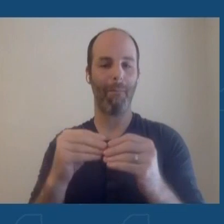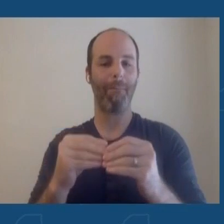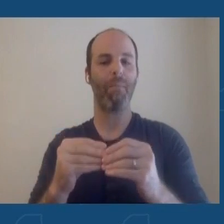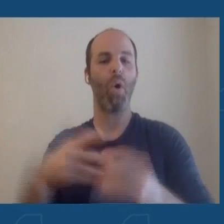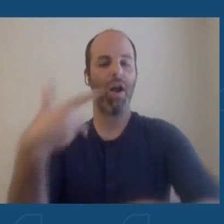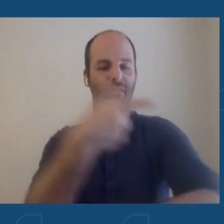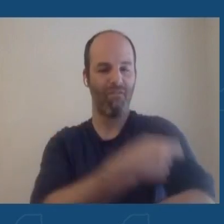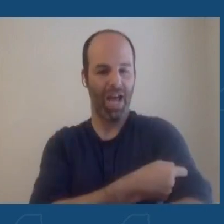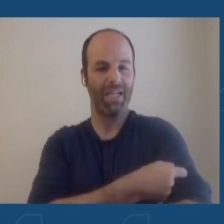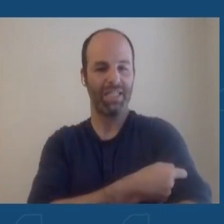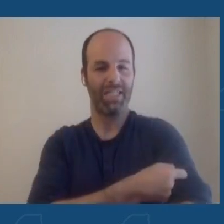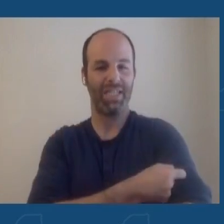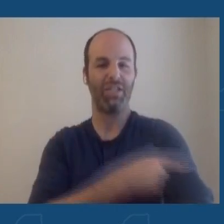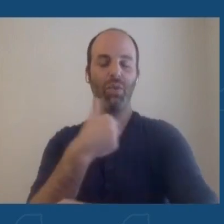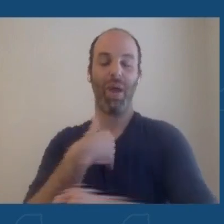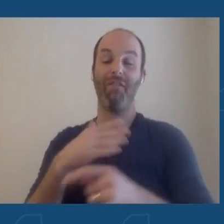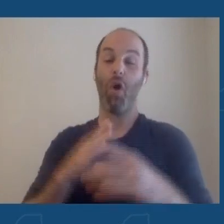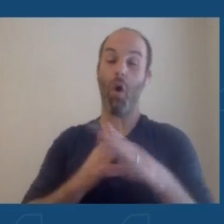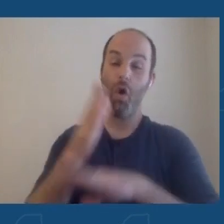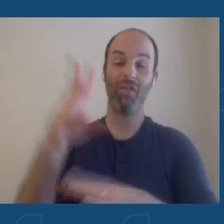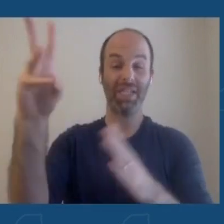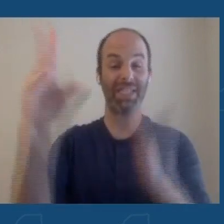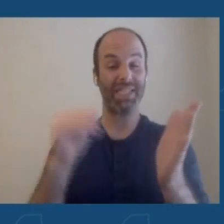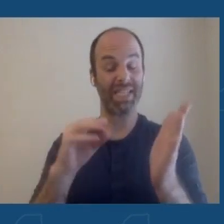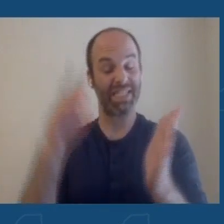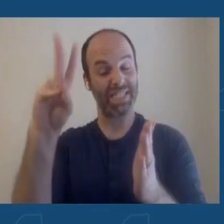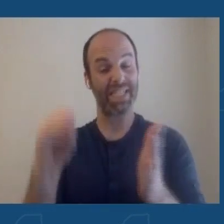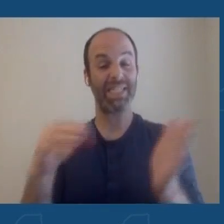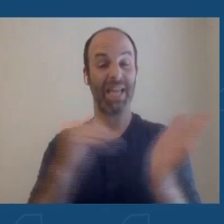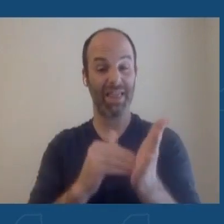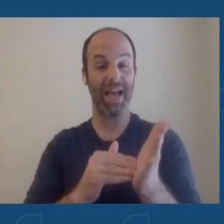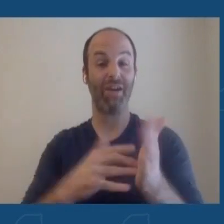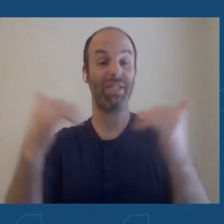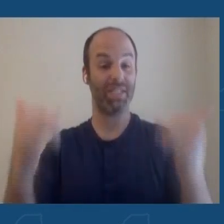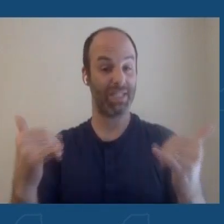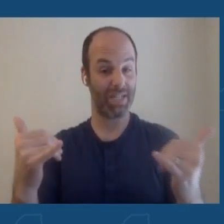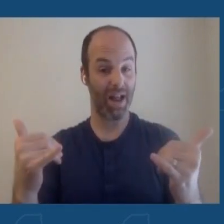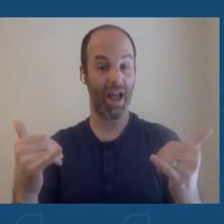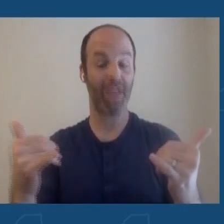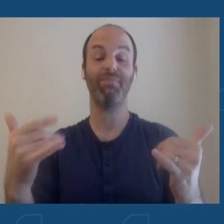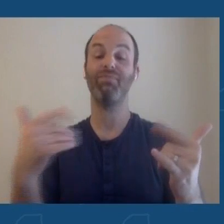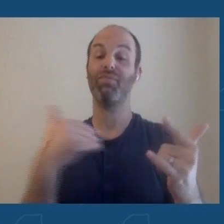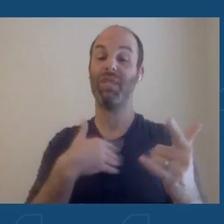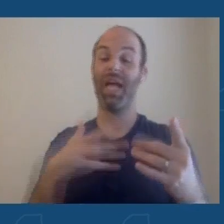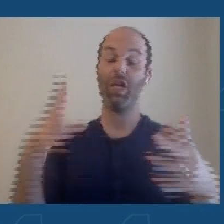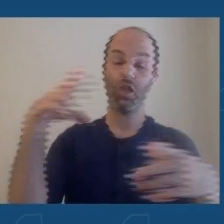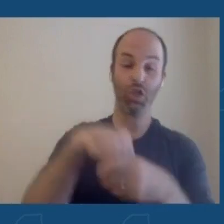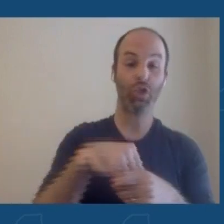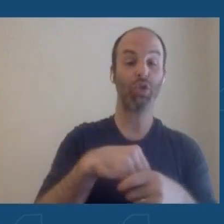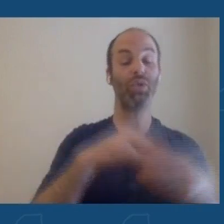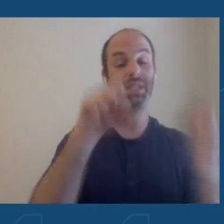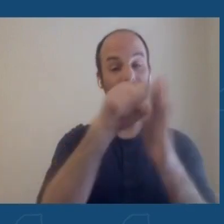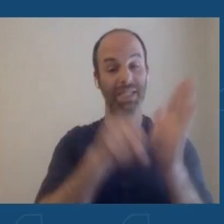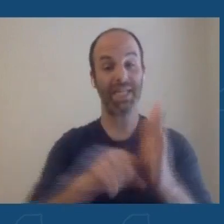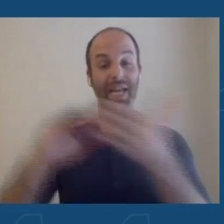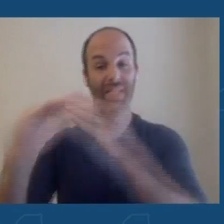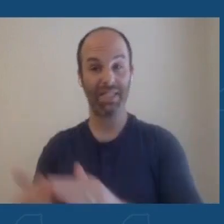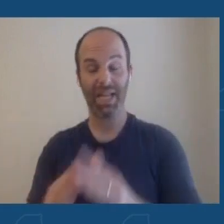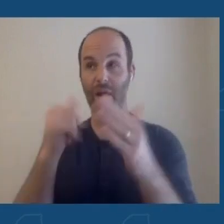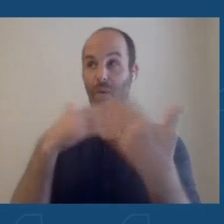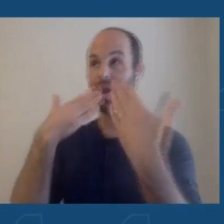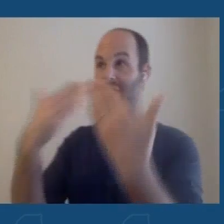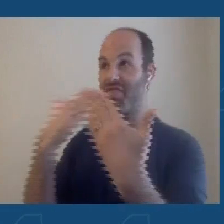60,000 to date. That includes New York State and New York City. And I want to thank President Biden and his administration for being